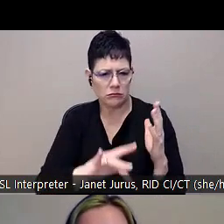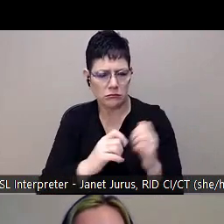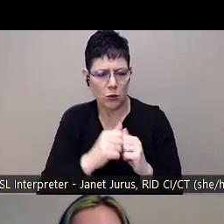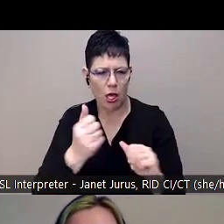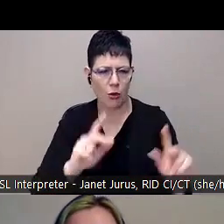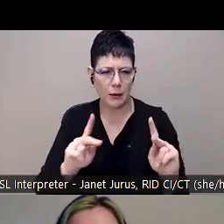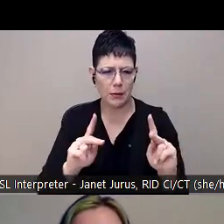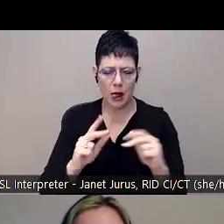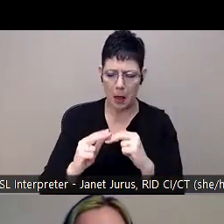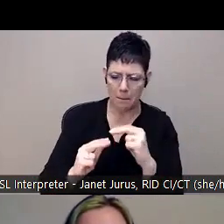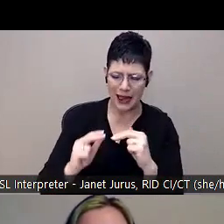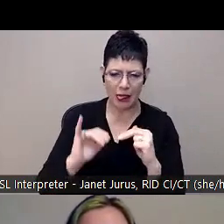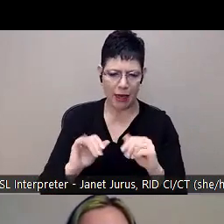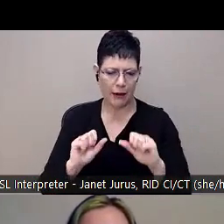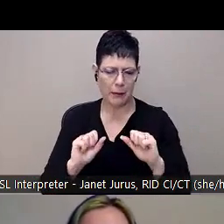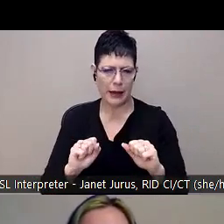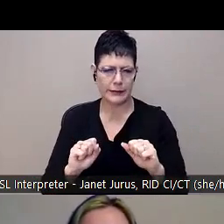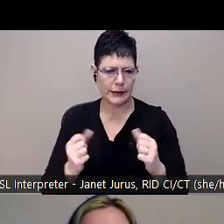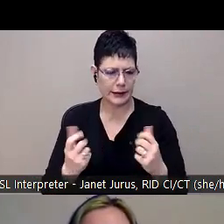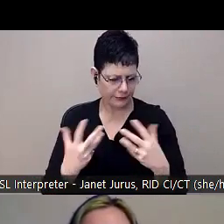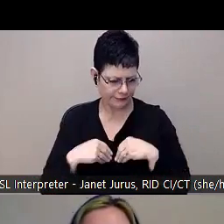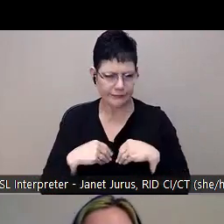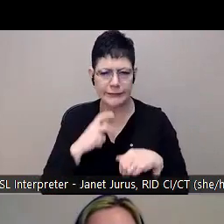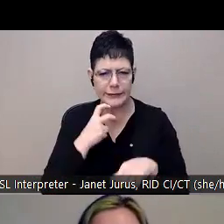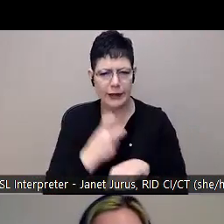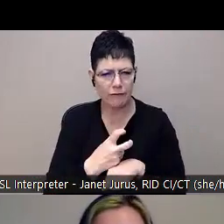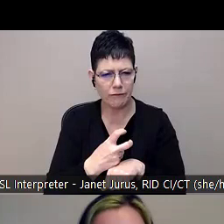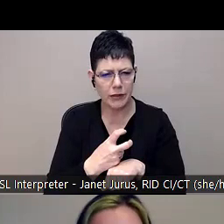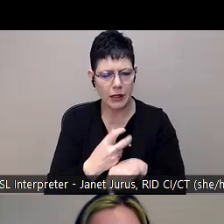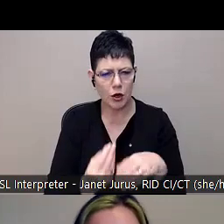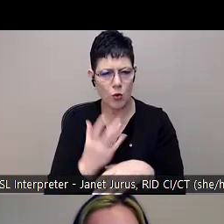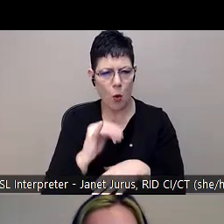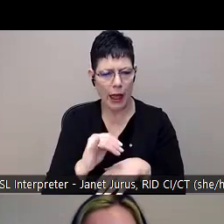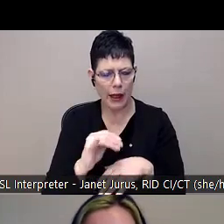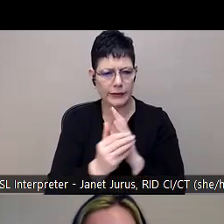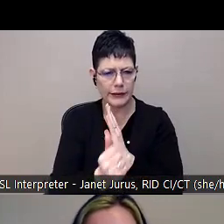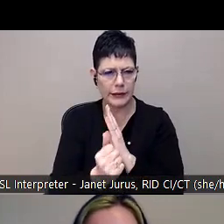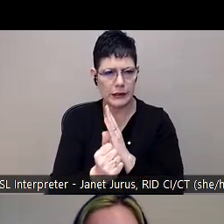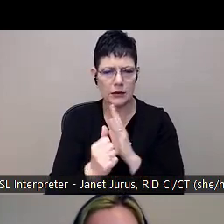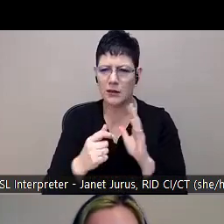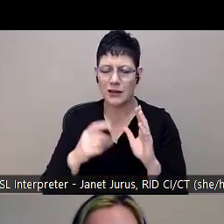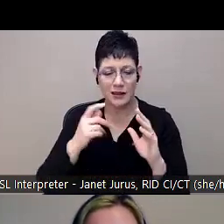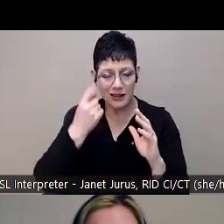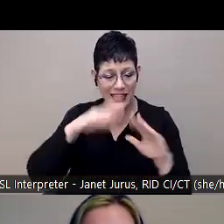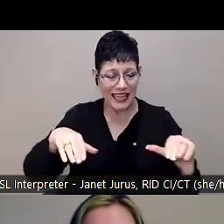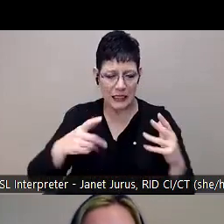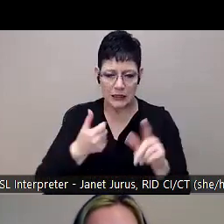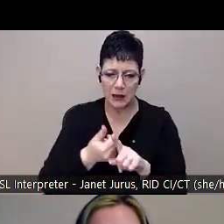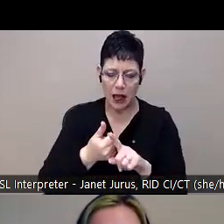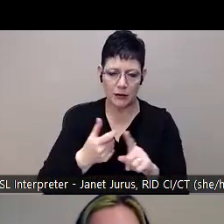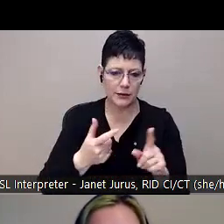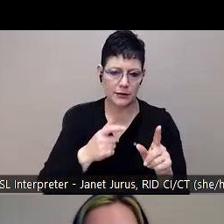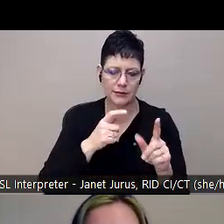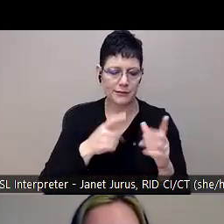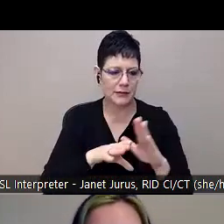especially when you're teaching to kids who, you know, developmentally until they're, I don't remember